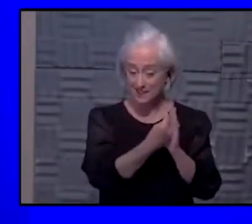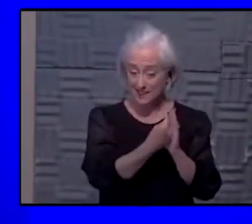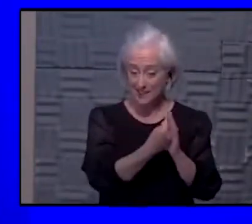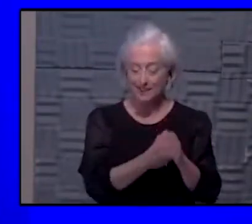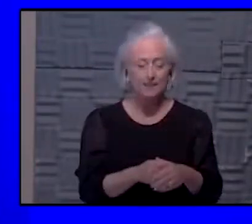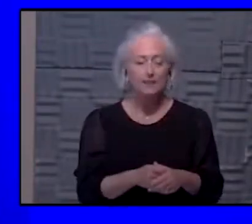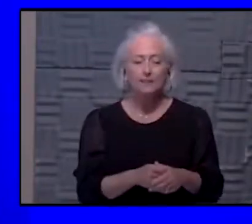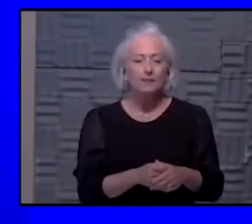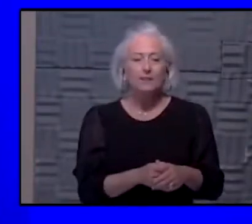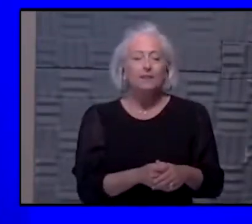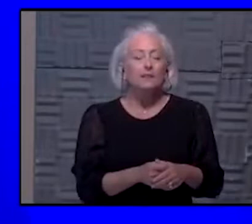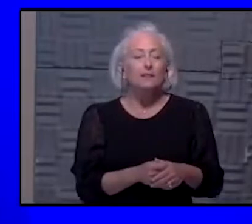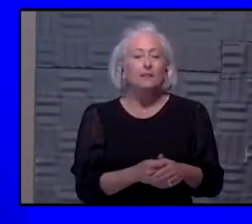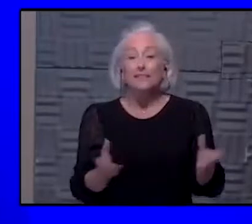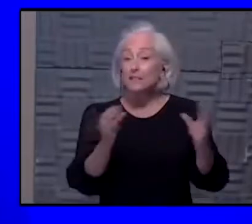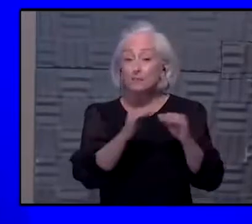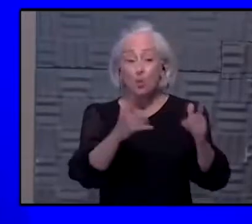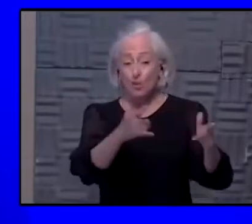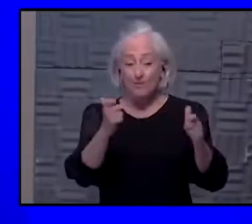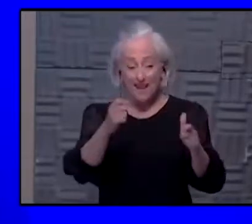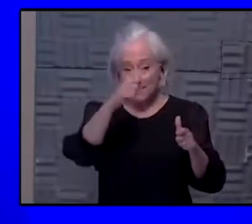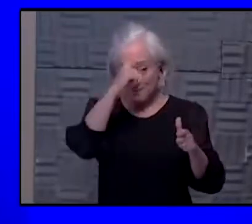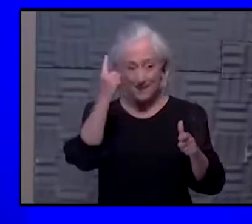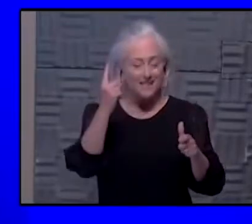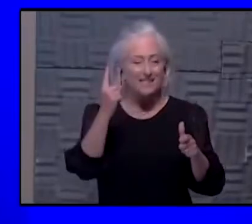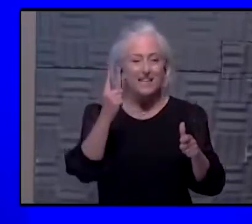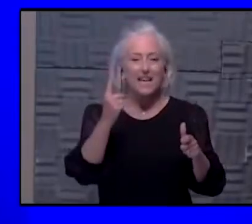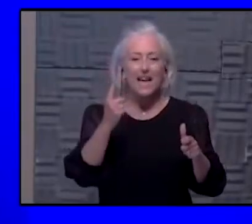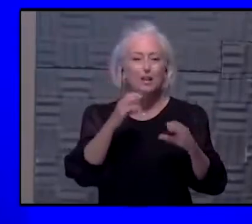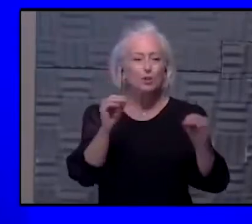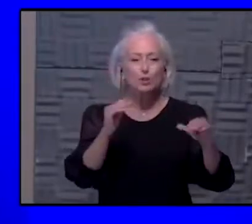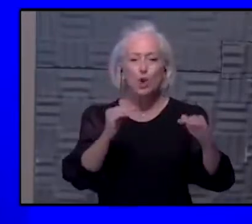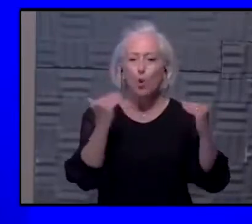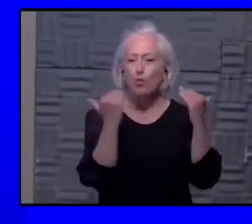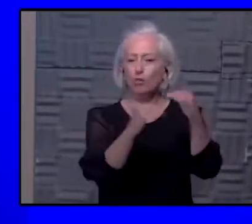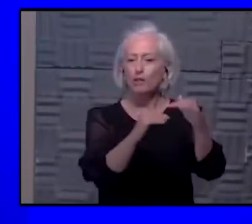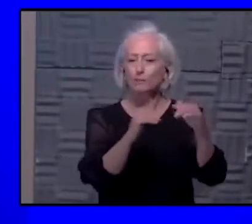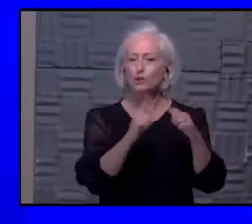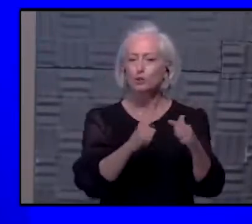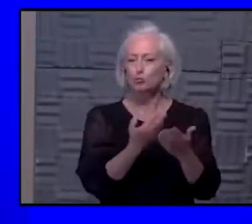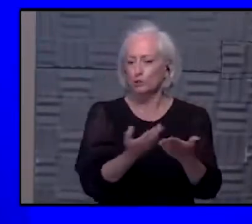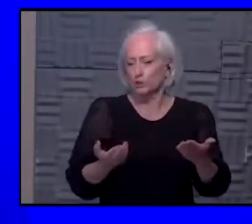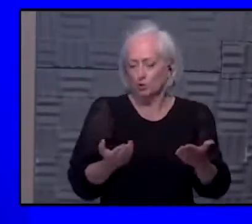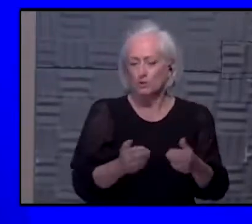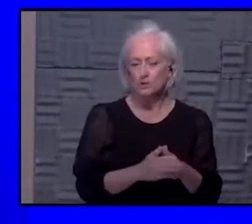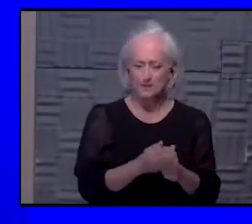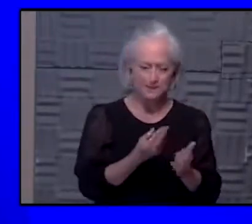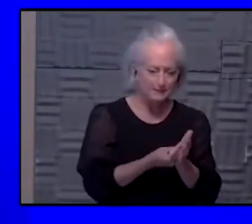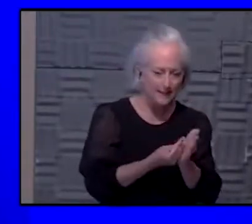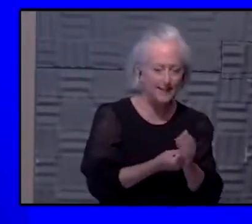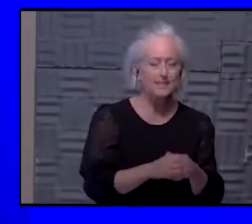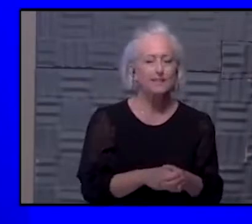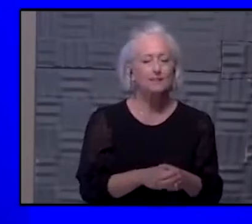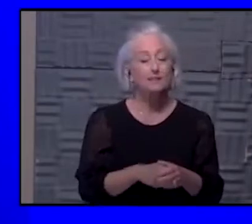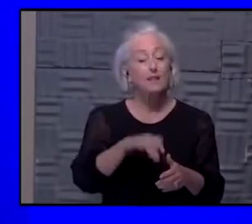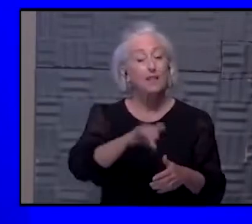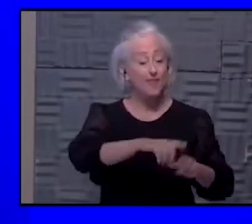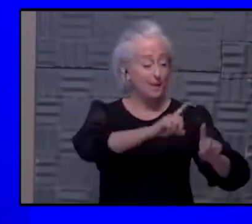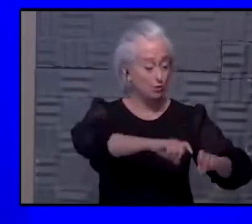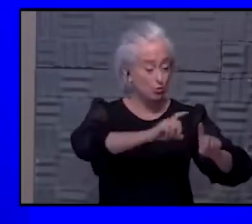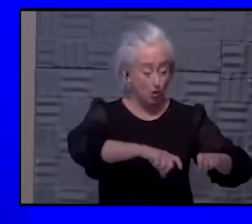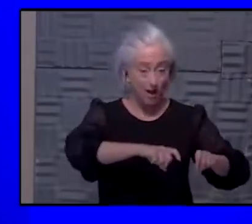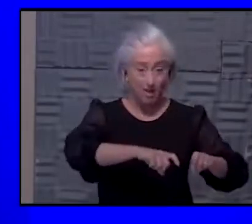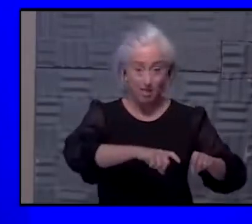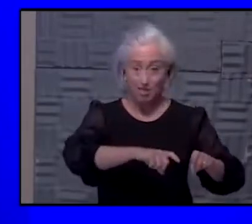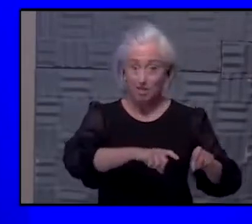it's just been expedited because they've had unlimited resources to go about it. Doing these trials and developing this costs a lot